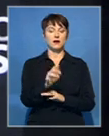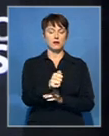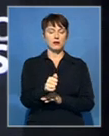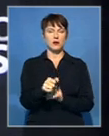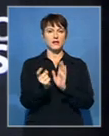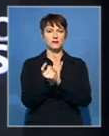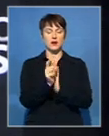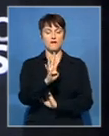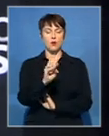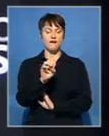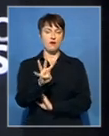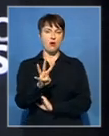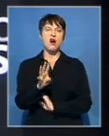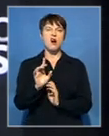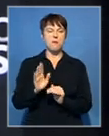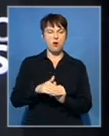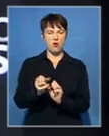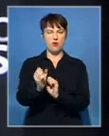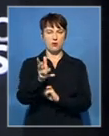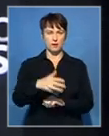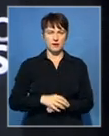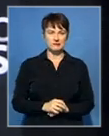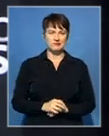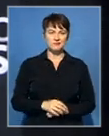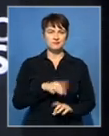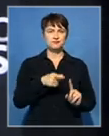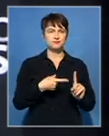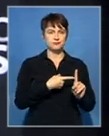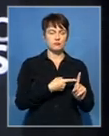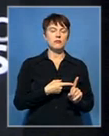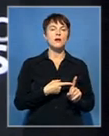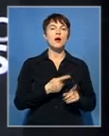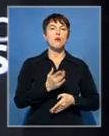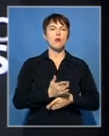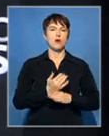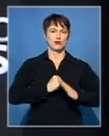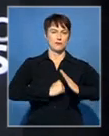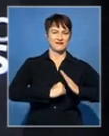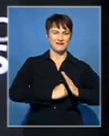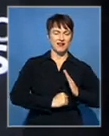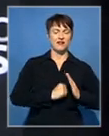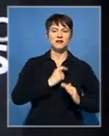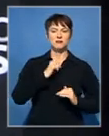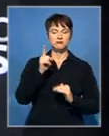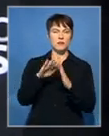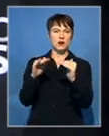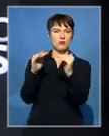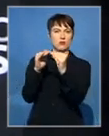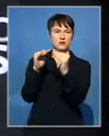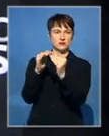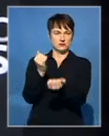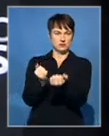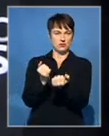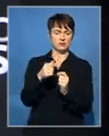A domestic worker has been awarded damages of 50,000 rand in the Equality Court in Cape Town. Gloria Kenter laid